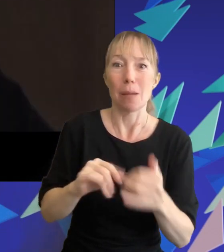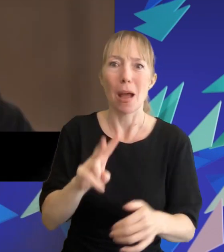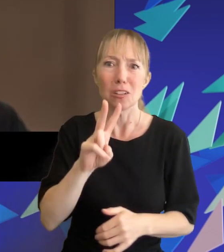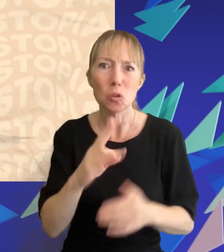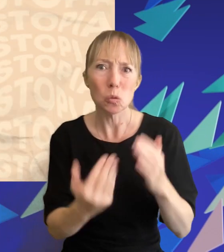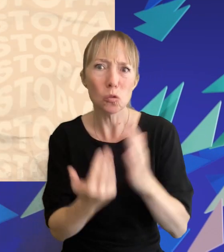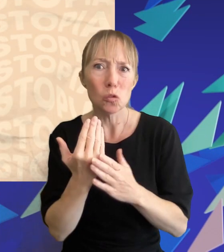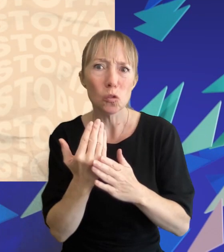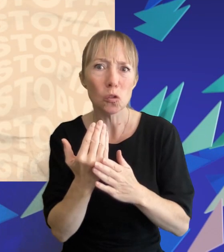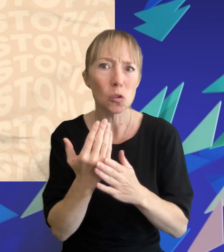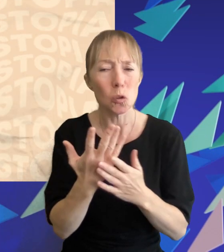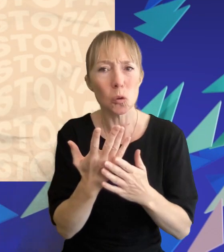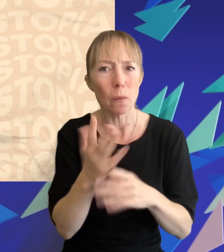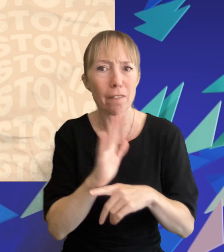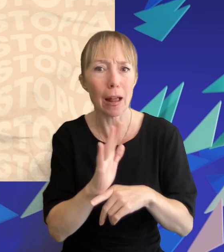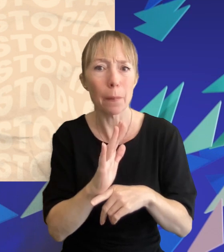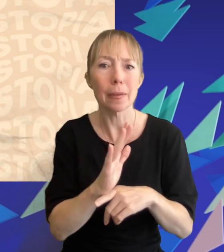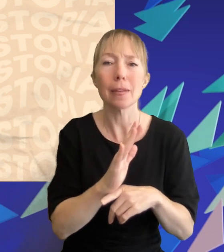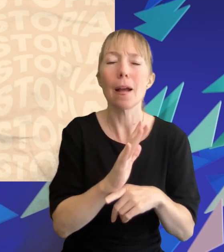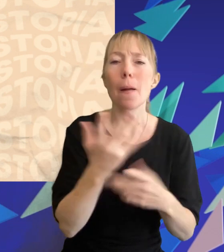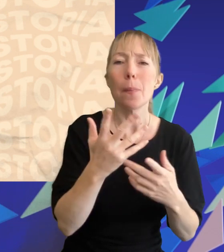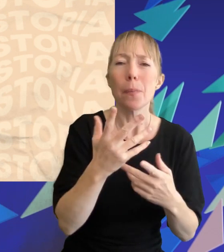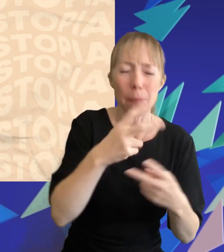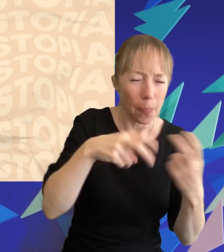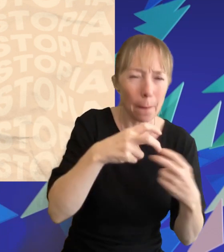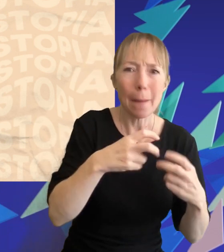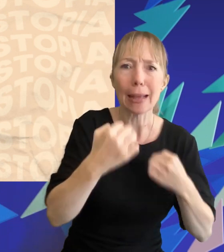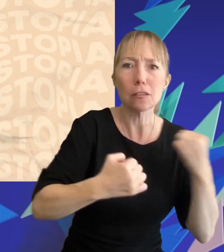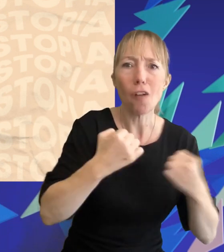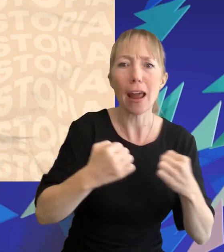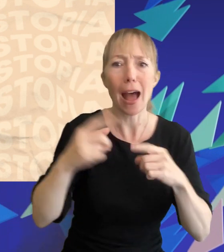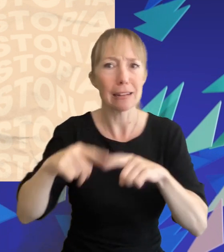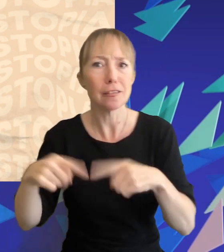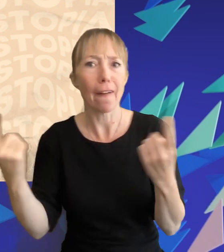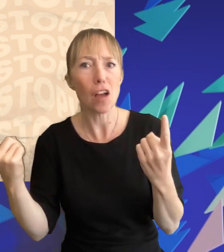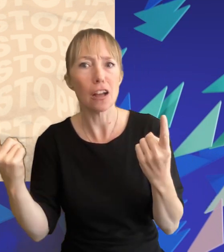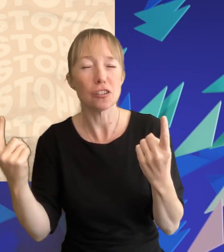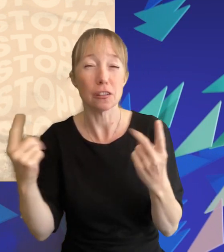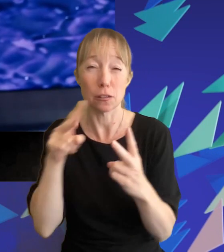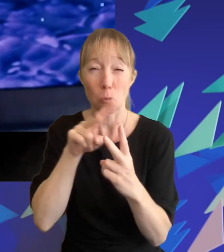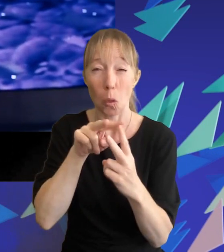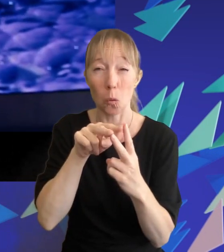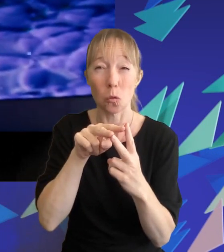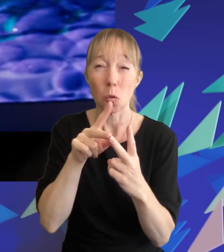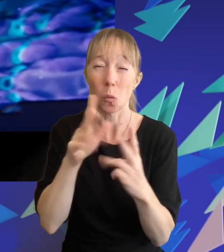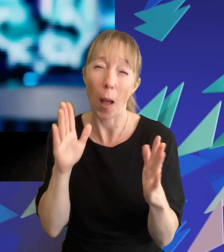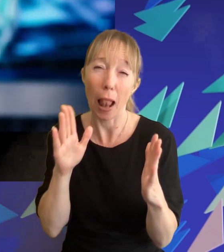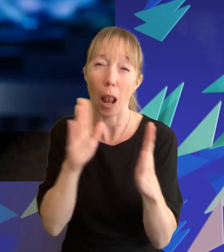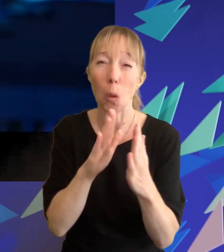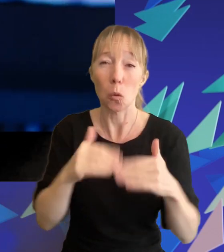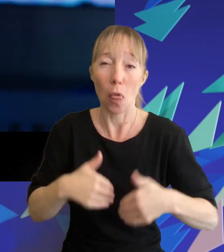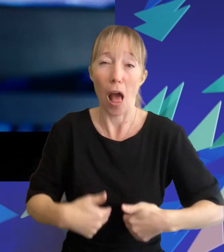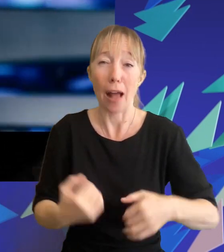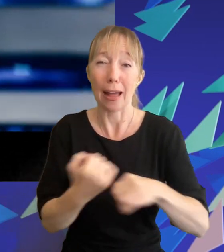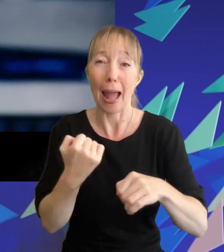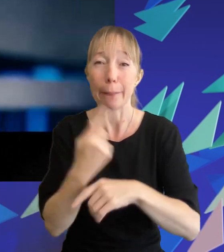came to town the maze runner and divergent were released and they became the closest anyone was going to get to encapsulating the lucrative hunger games